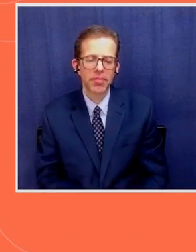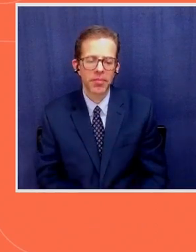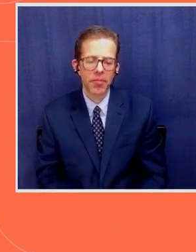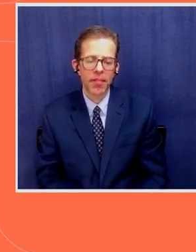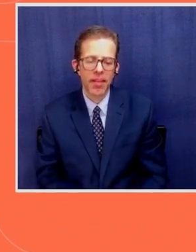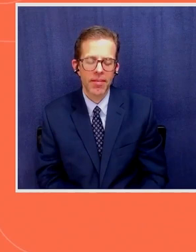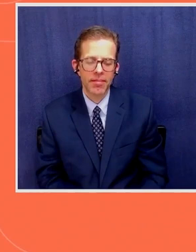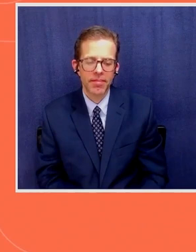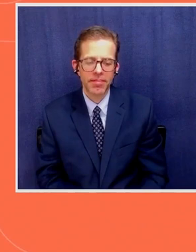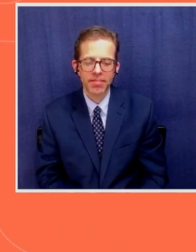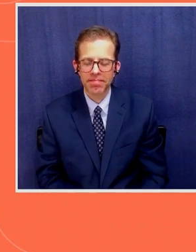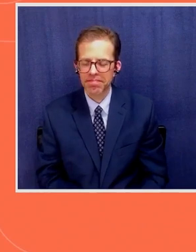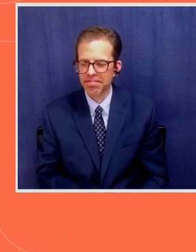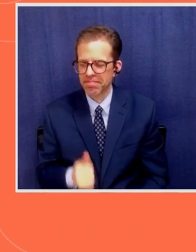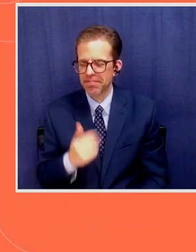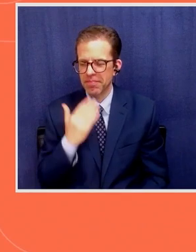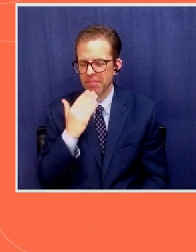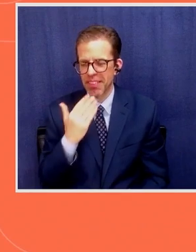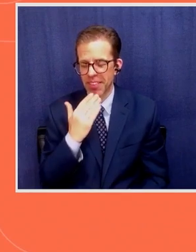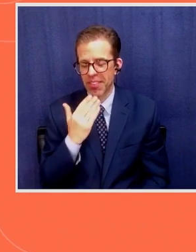Thank you very much.